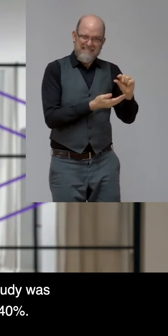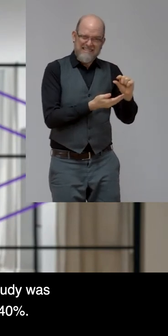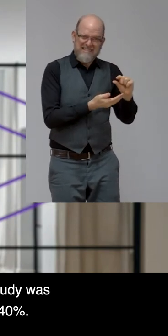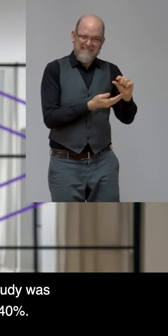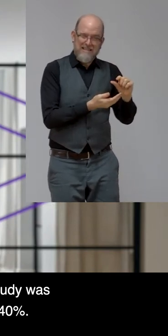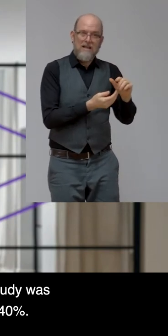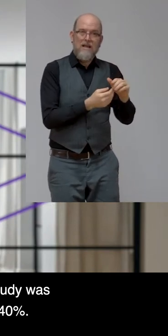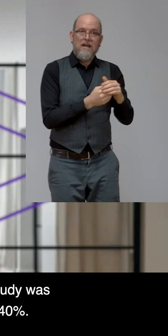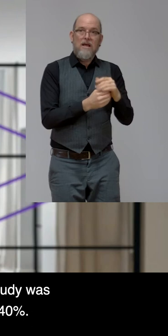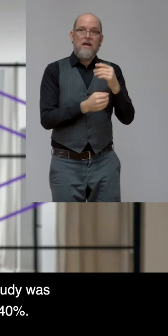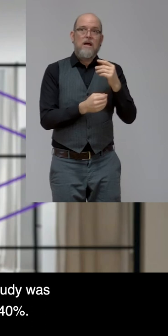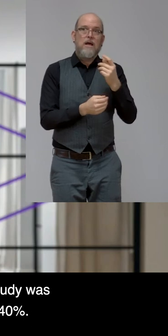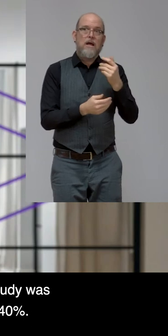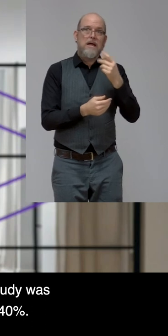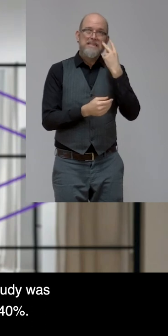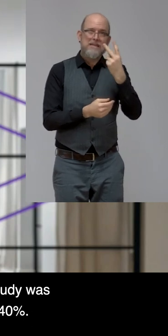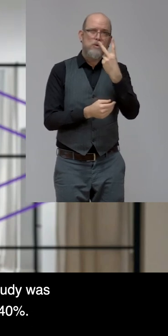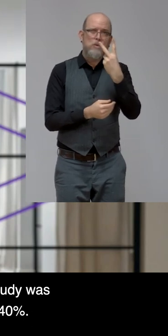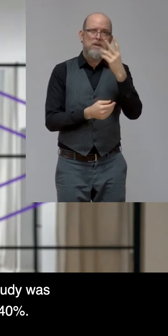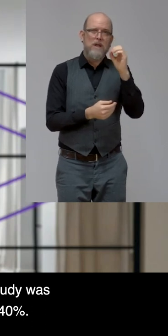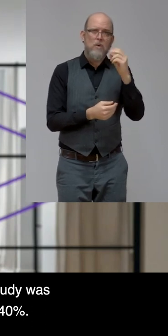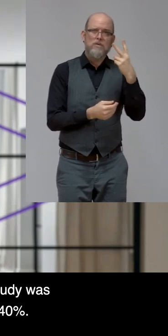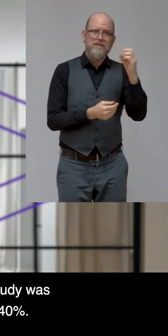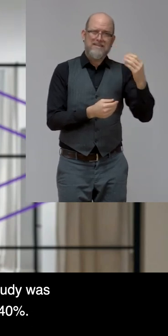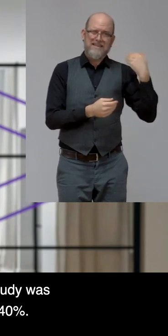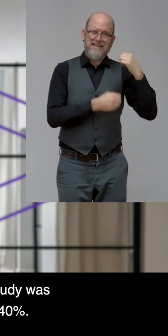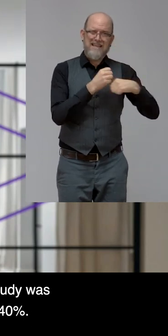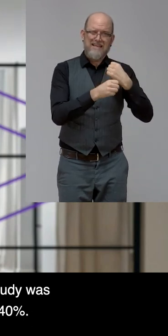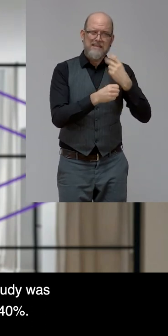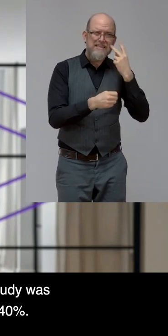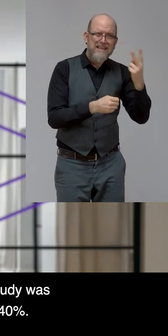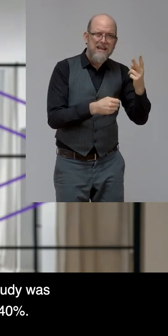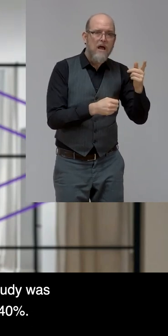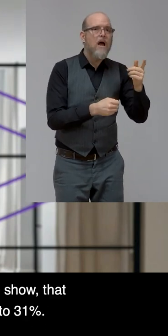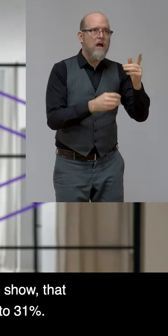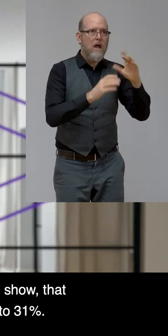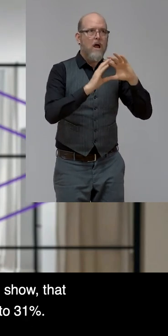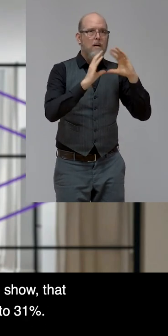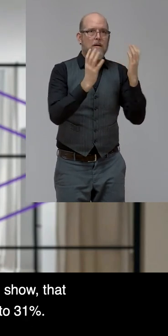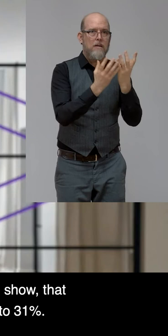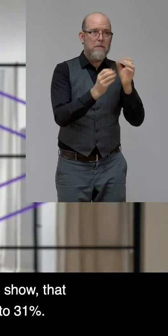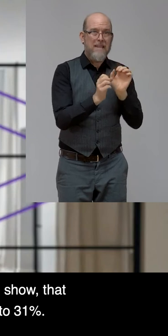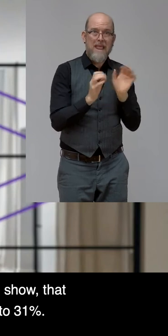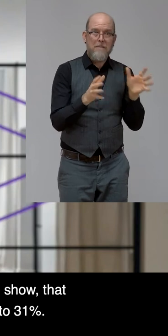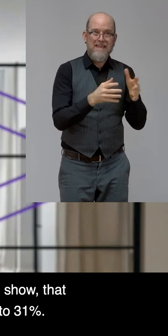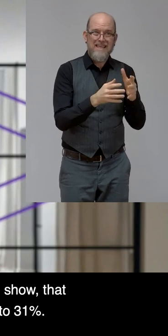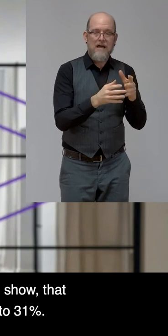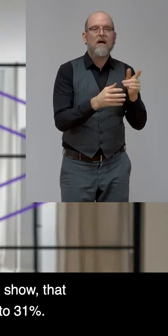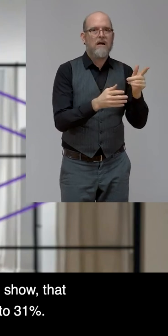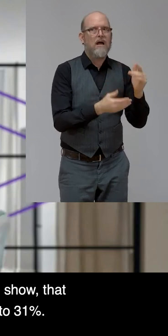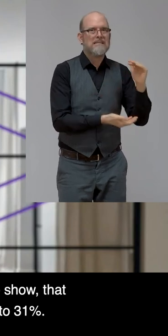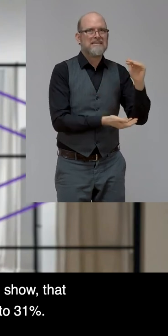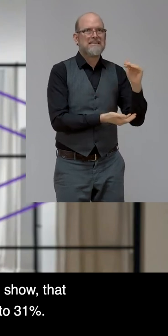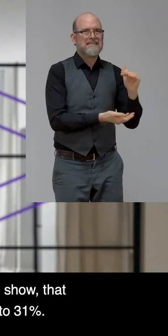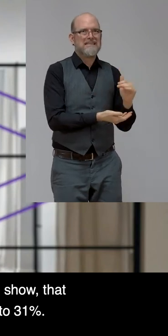was conducted. That fell from 73% globally, just 40%. And I know with Carola on the phone,